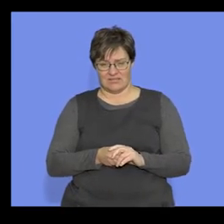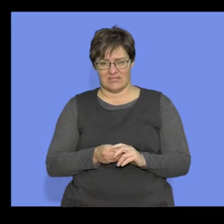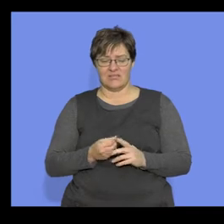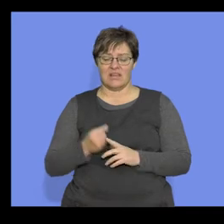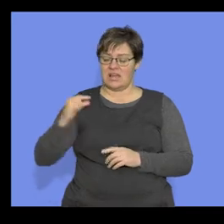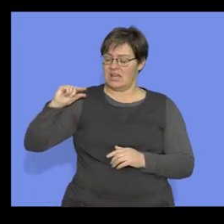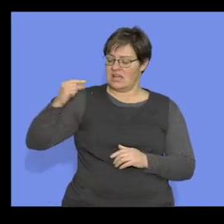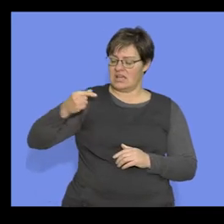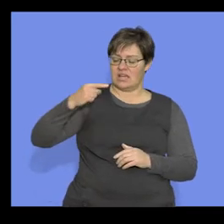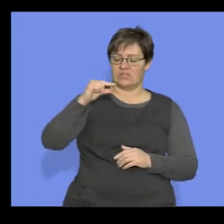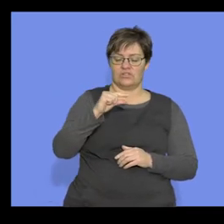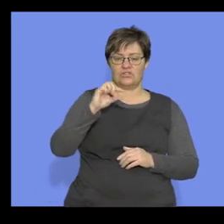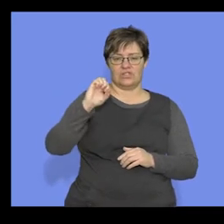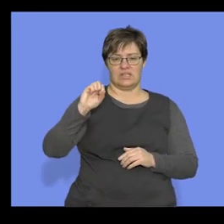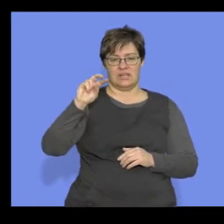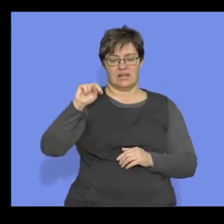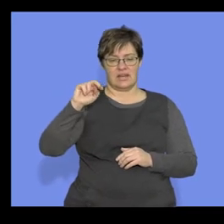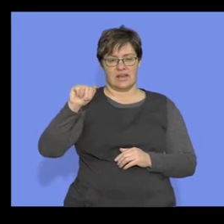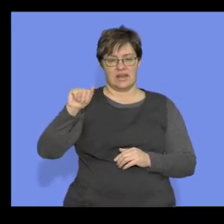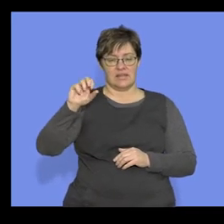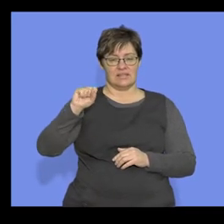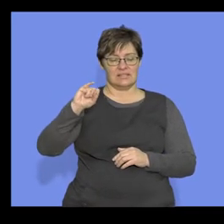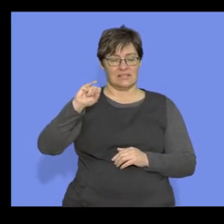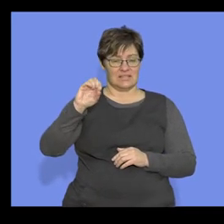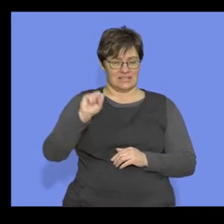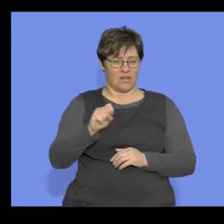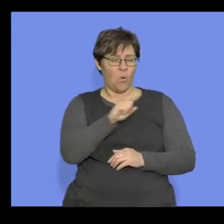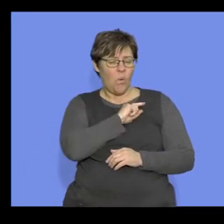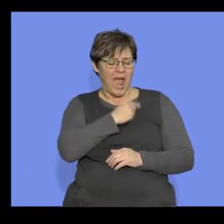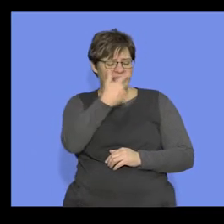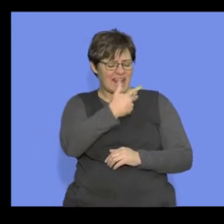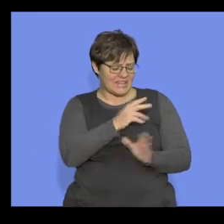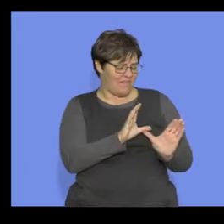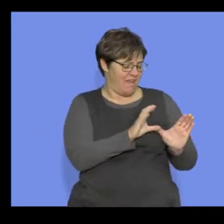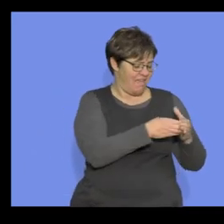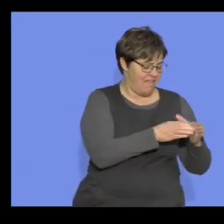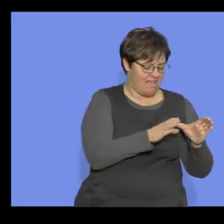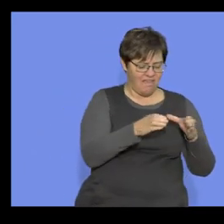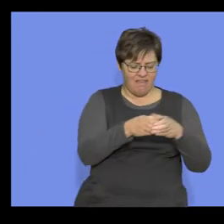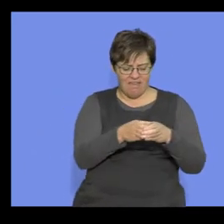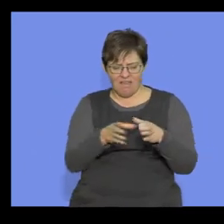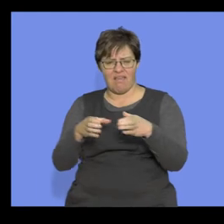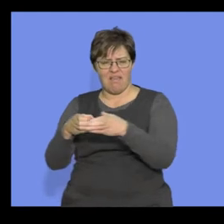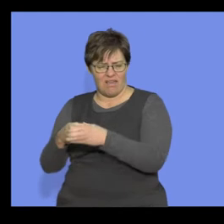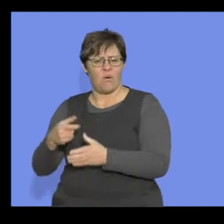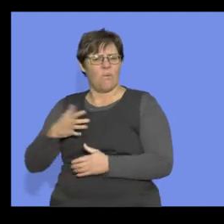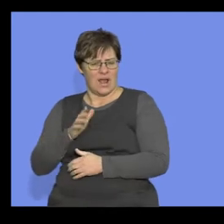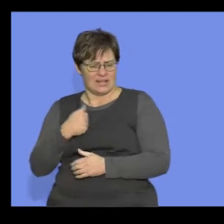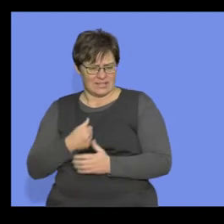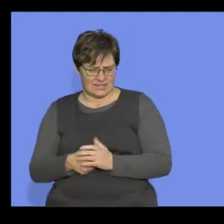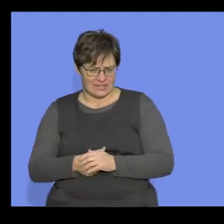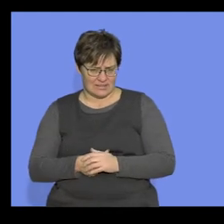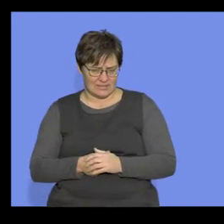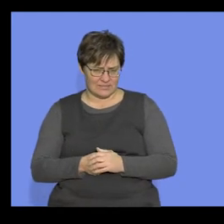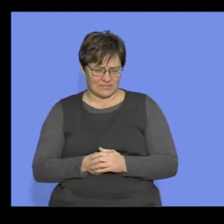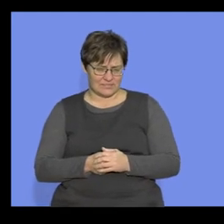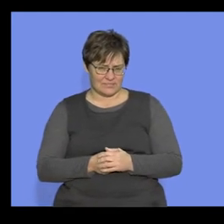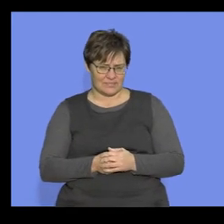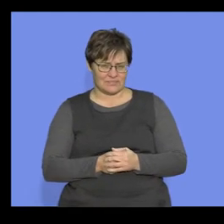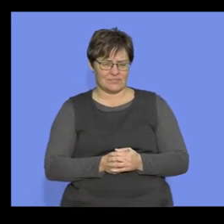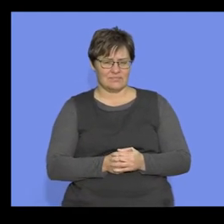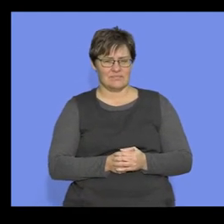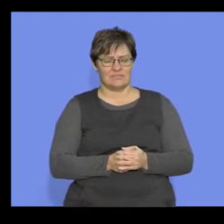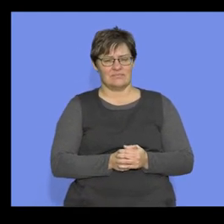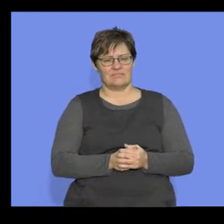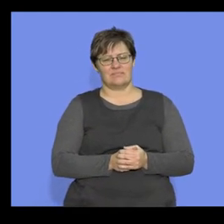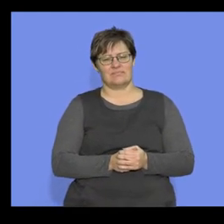kinds of genuses. Because remember, we like to classify things and put things into perspective.